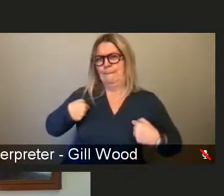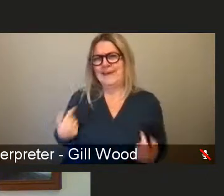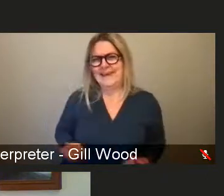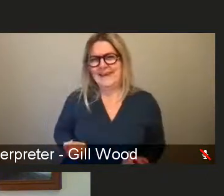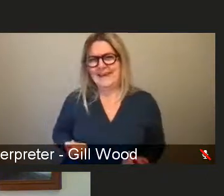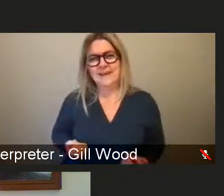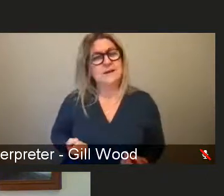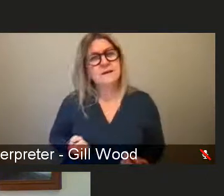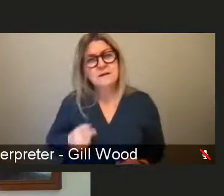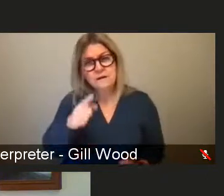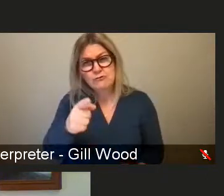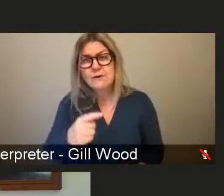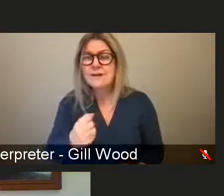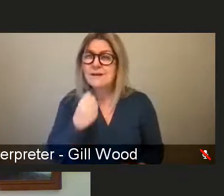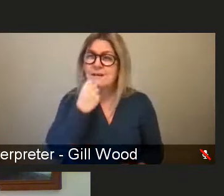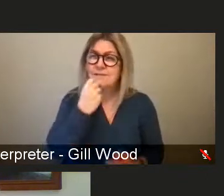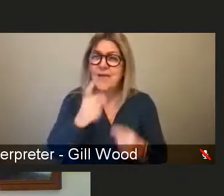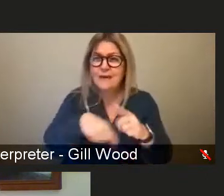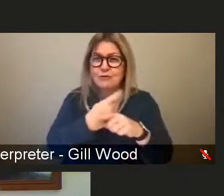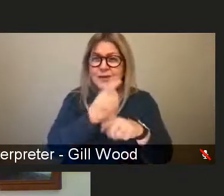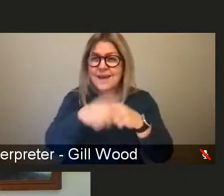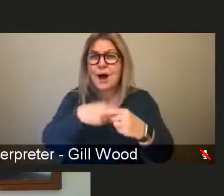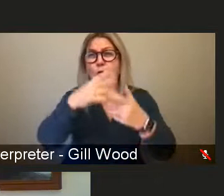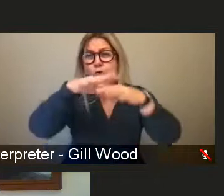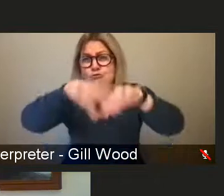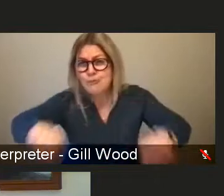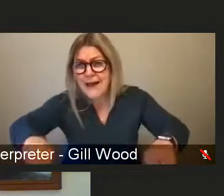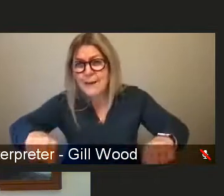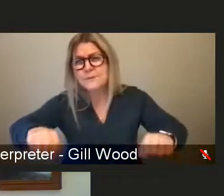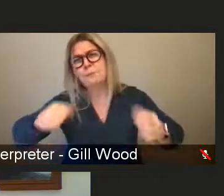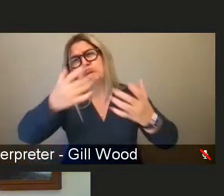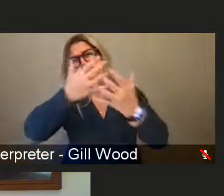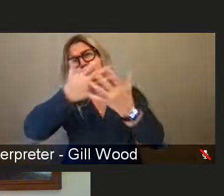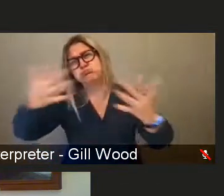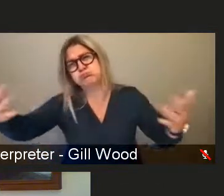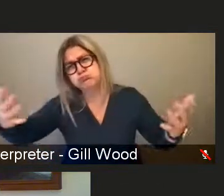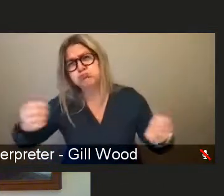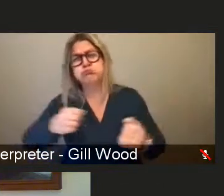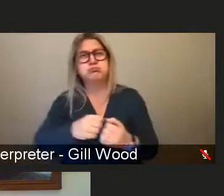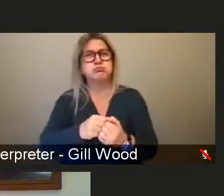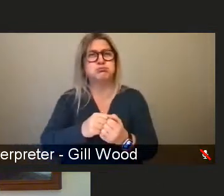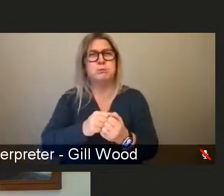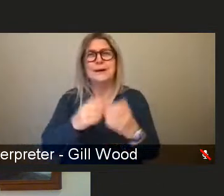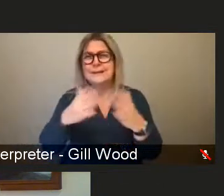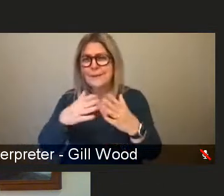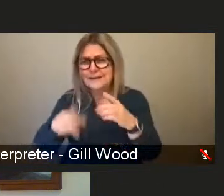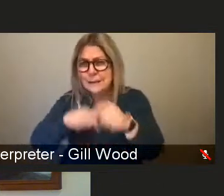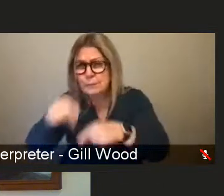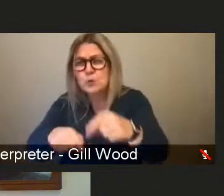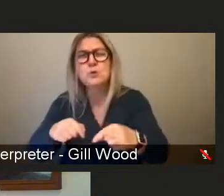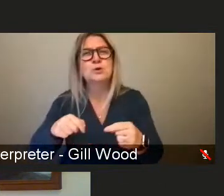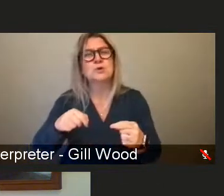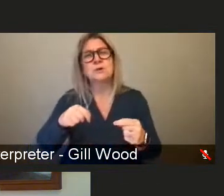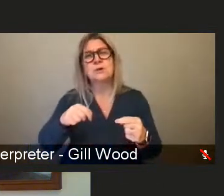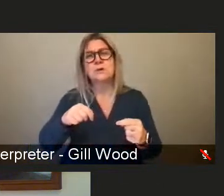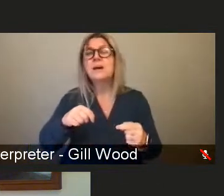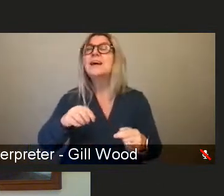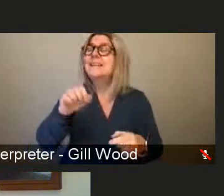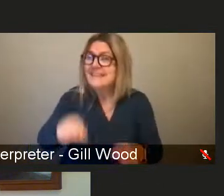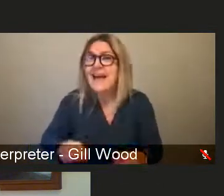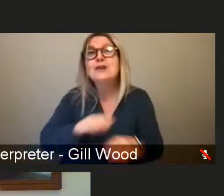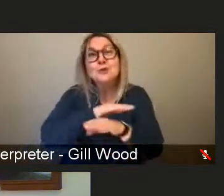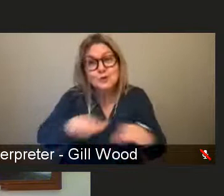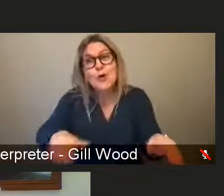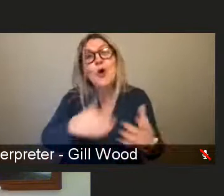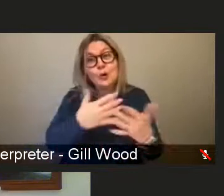rapes every year in Scotland. There's over 60,000 incidents of domestic abuse every year in Scotland. Yeah, it's not all men. It's clearly an awful lot of